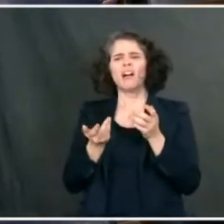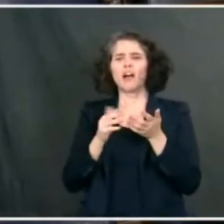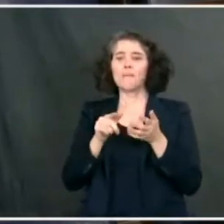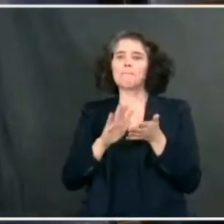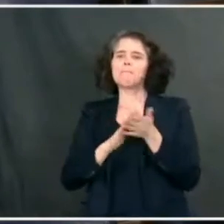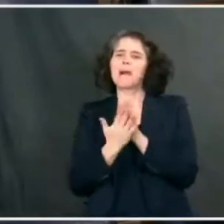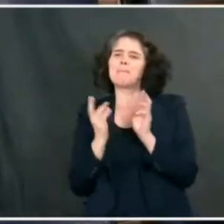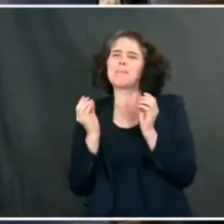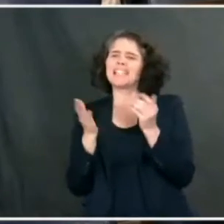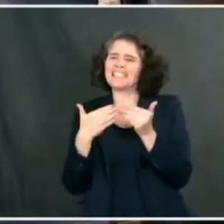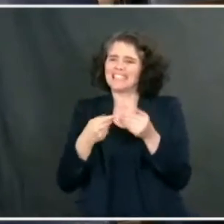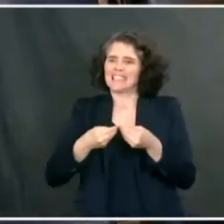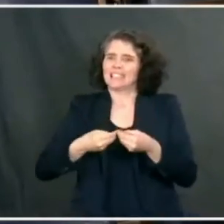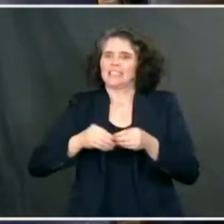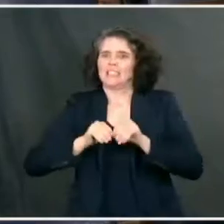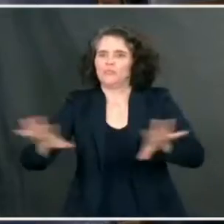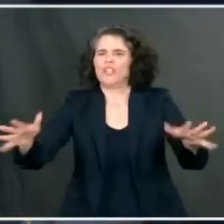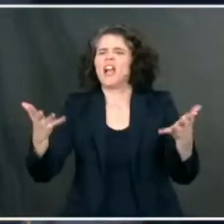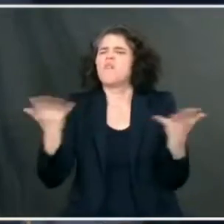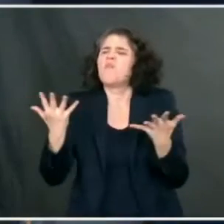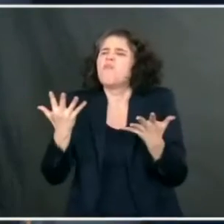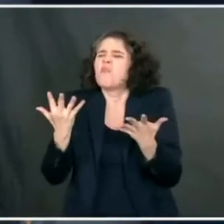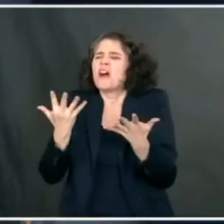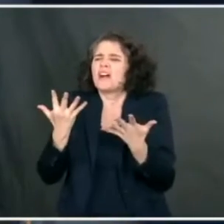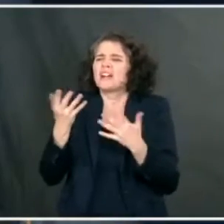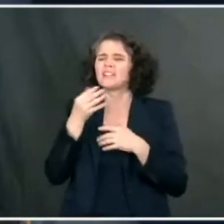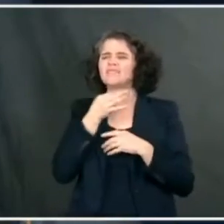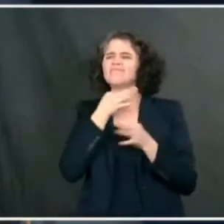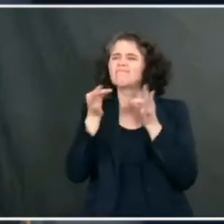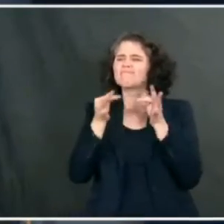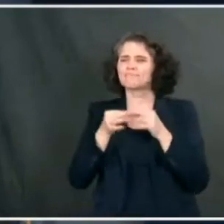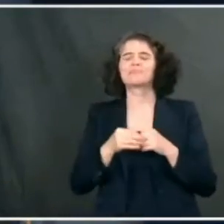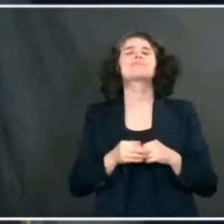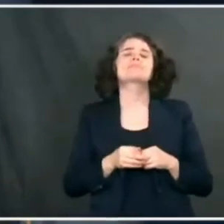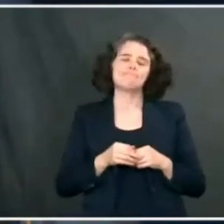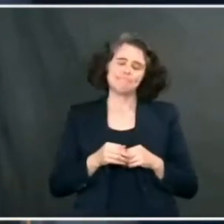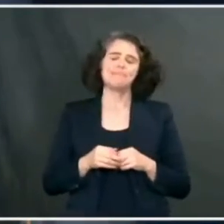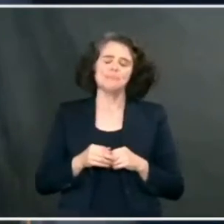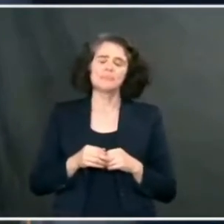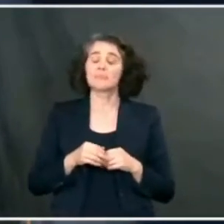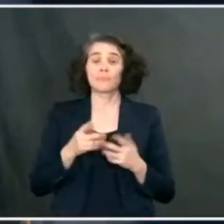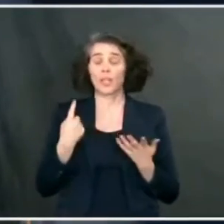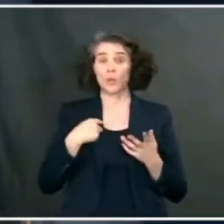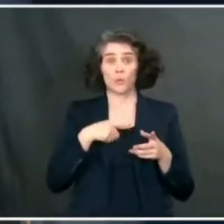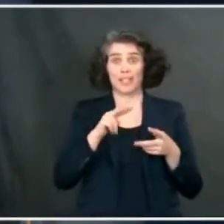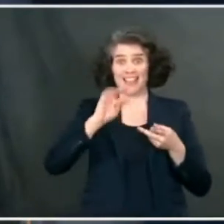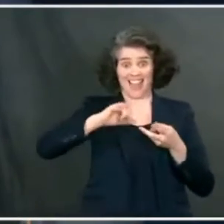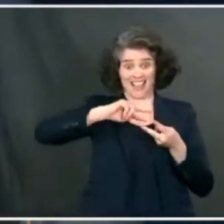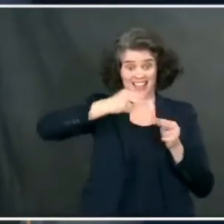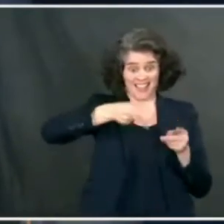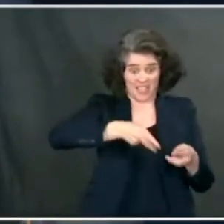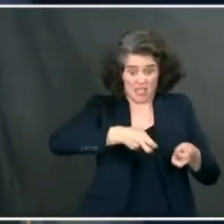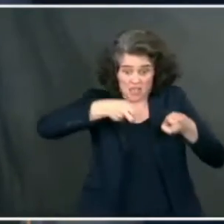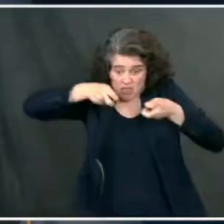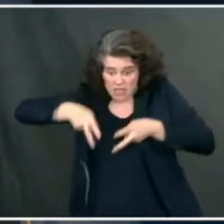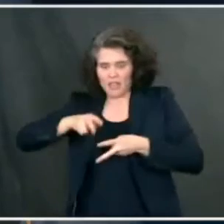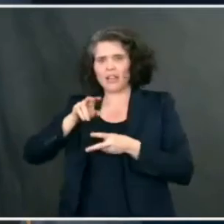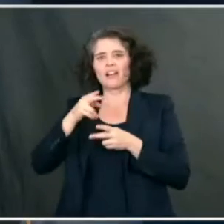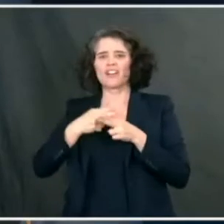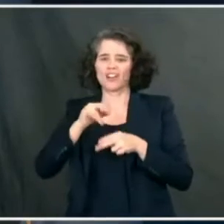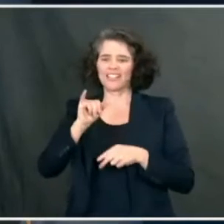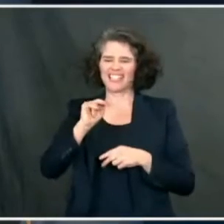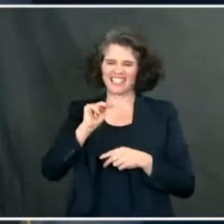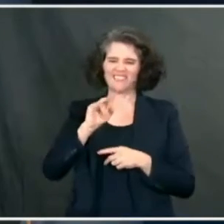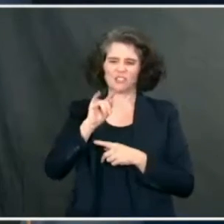take less exposure time to get it? No, no, no. What it is is that you can do in vitro in a test tube setting, binding an